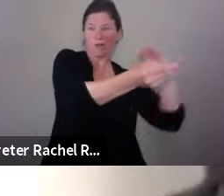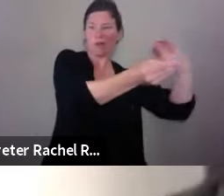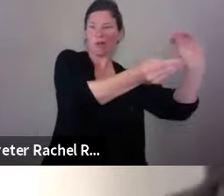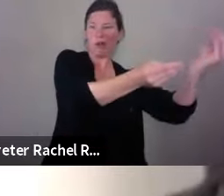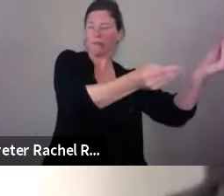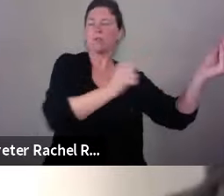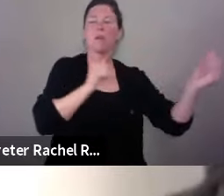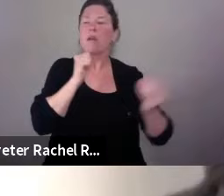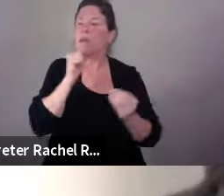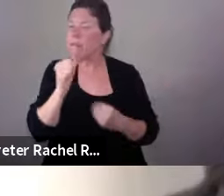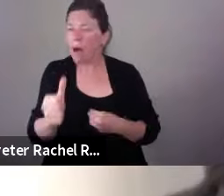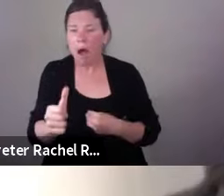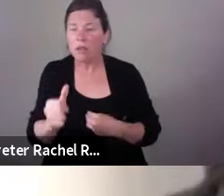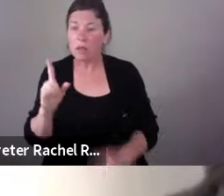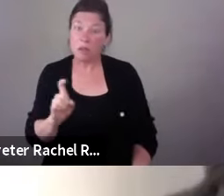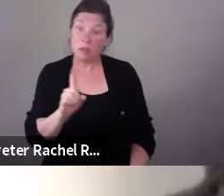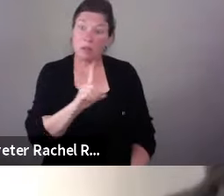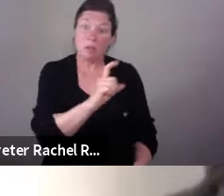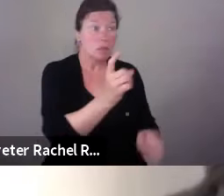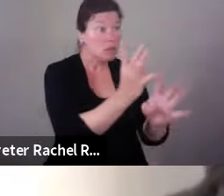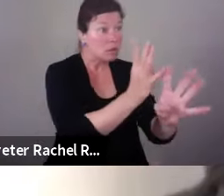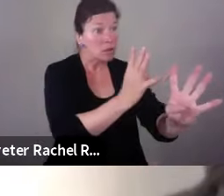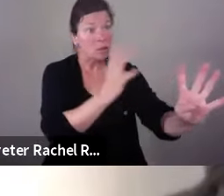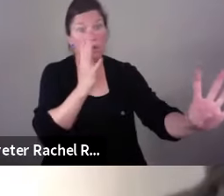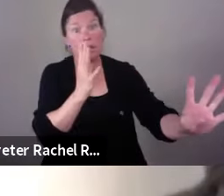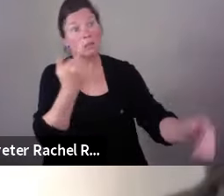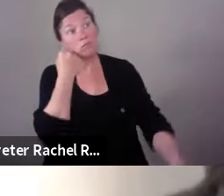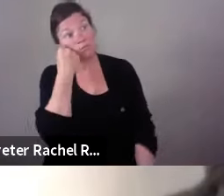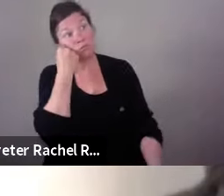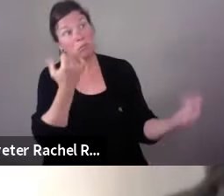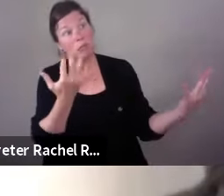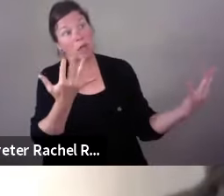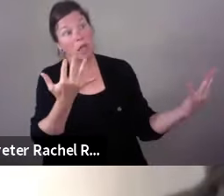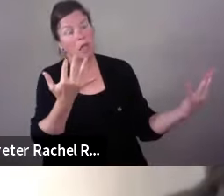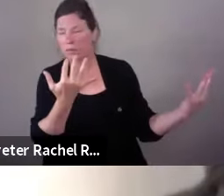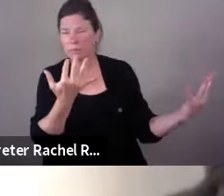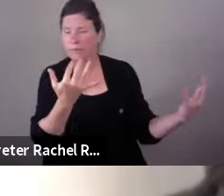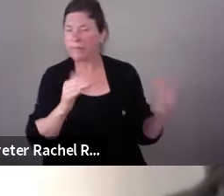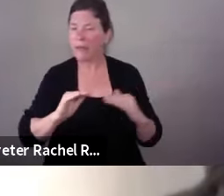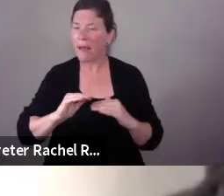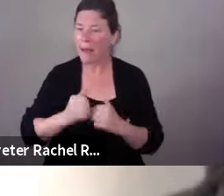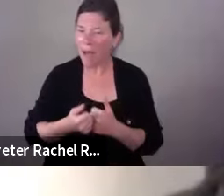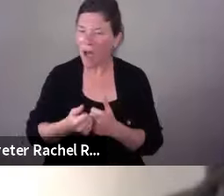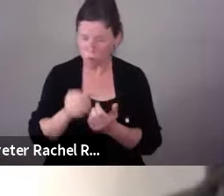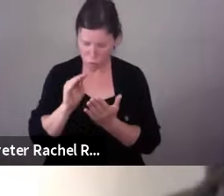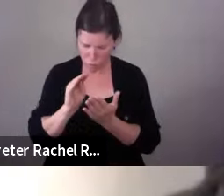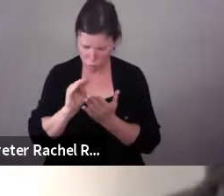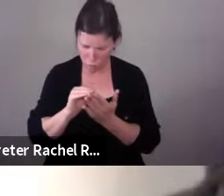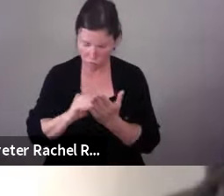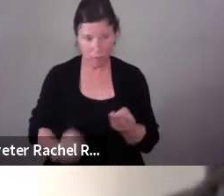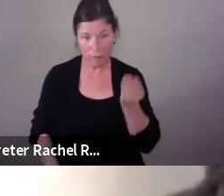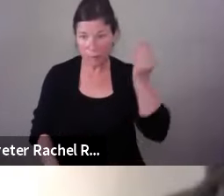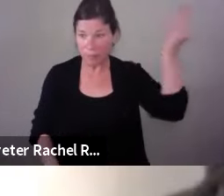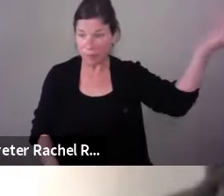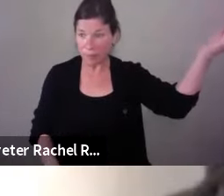to the world that they actually get it. Well, through trial and error, I figured out a way to do that all